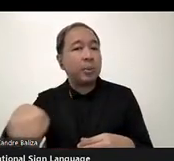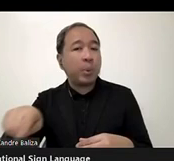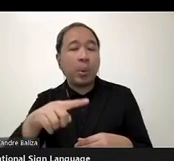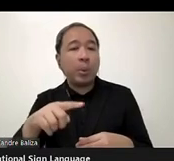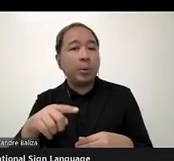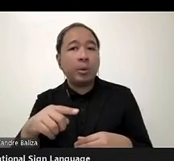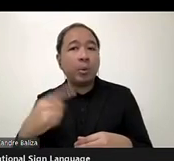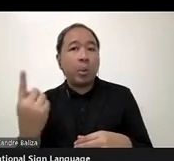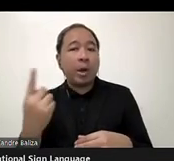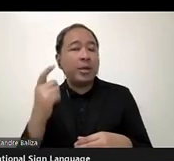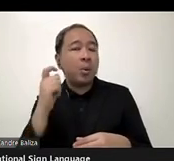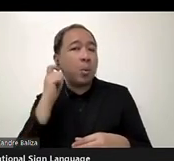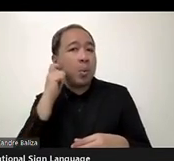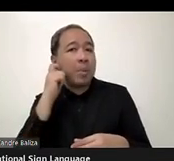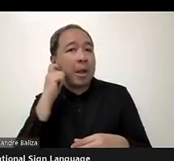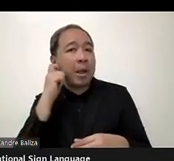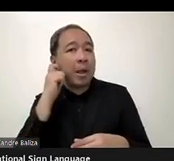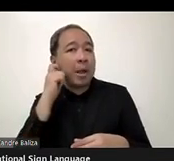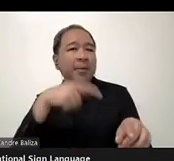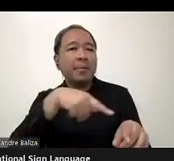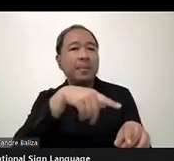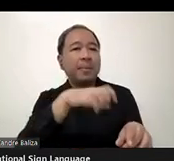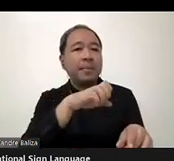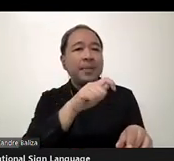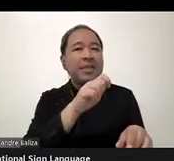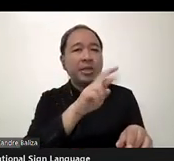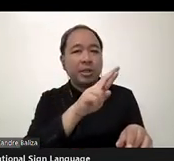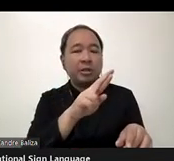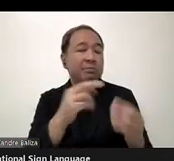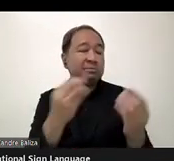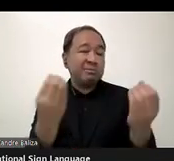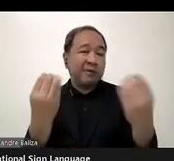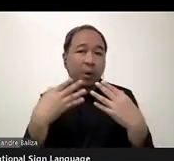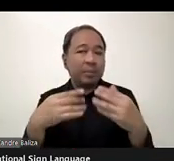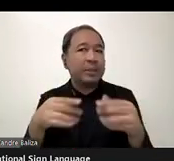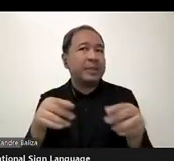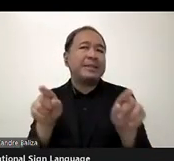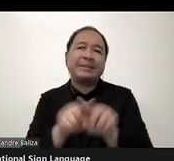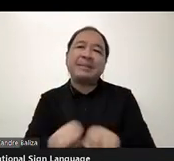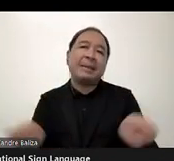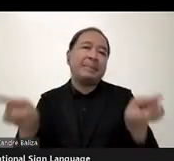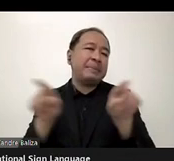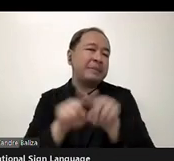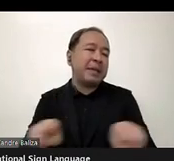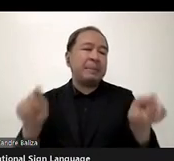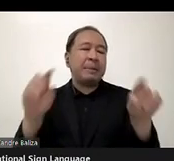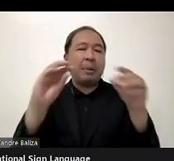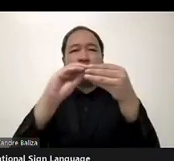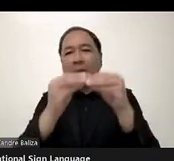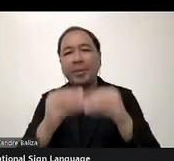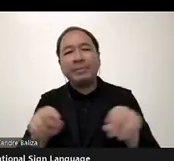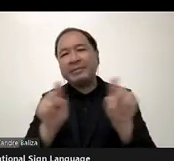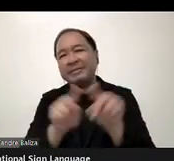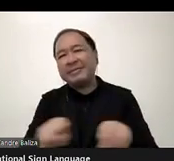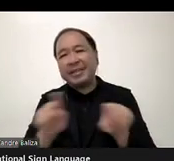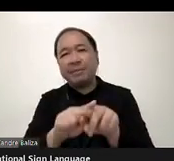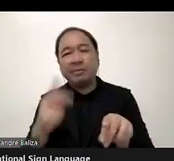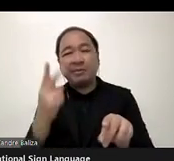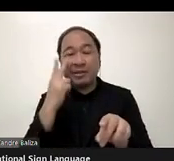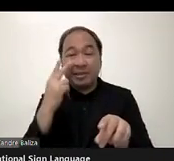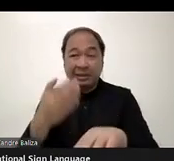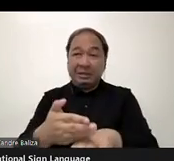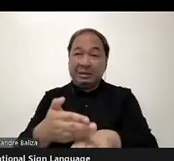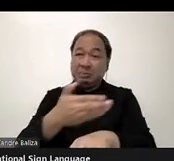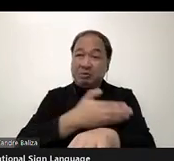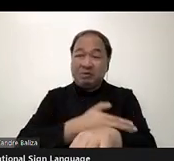Japan say that we are discussing the same issues, uh, and it's, there is no progress. That's one way